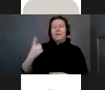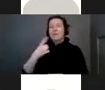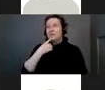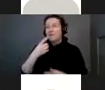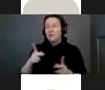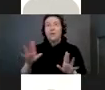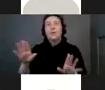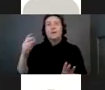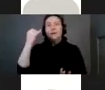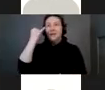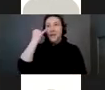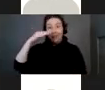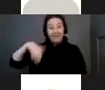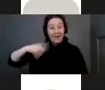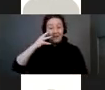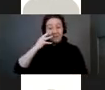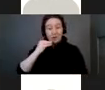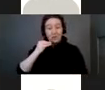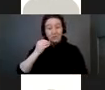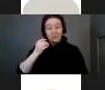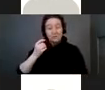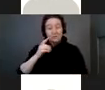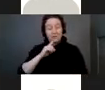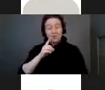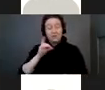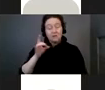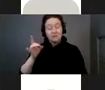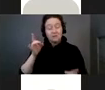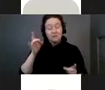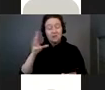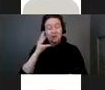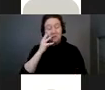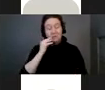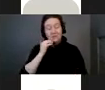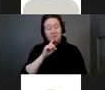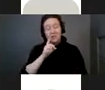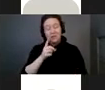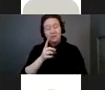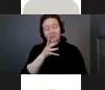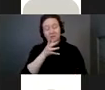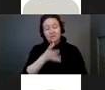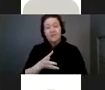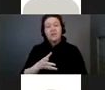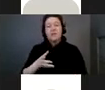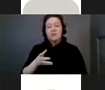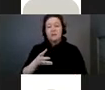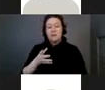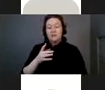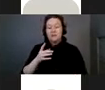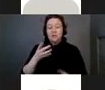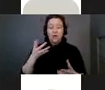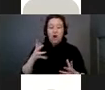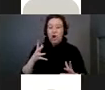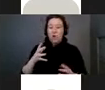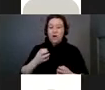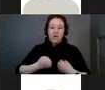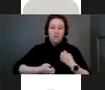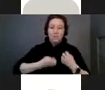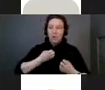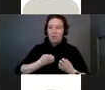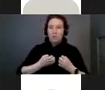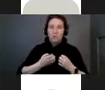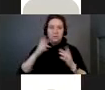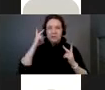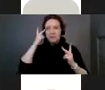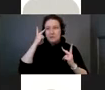it's kind of an awful thing to go through, especially when you're just so emotional about something possibly being